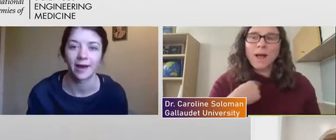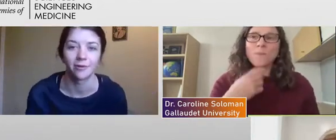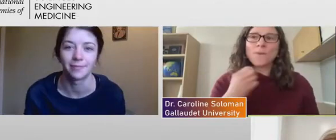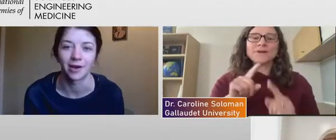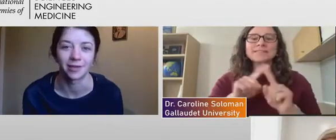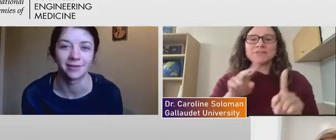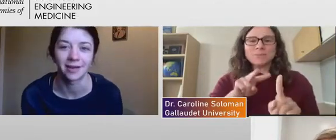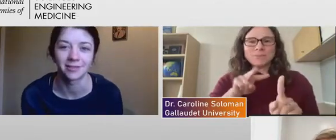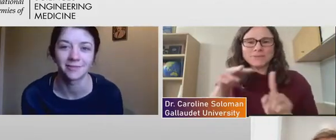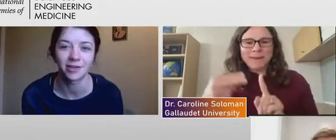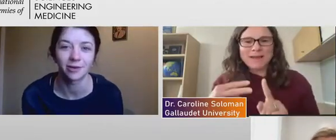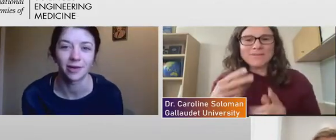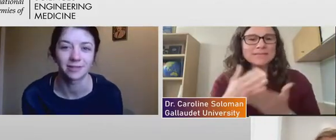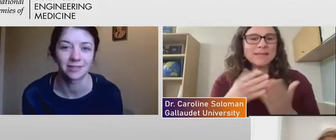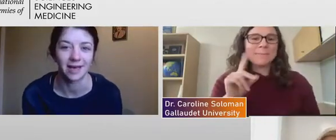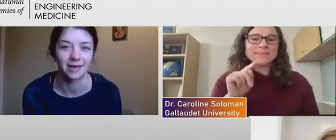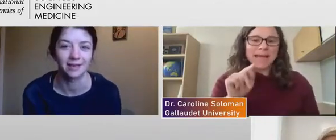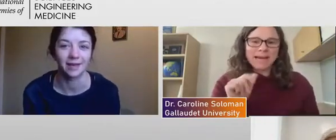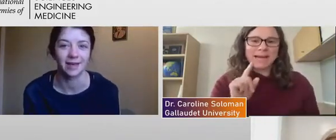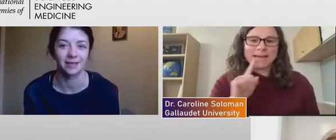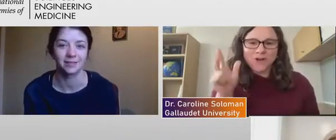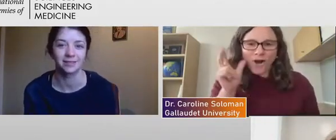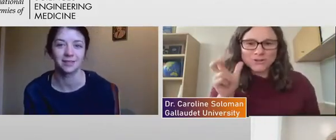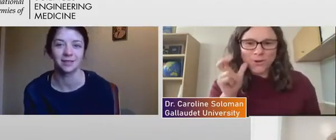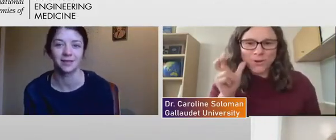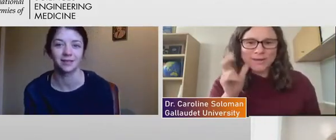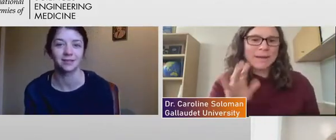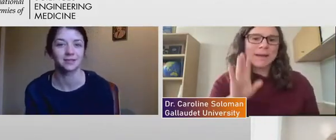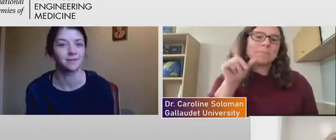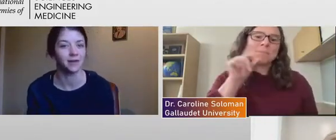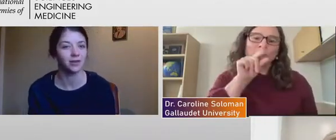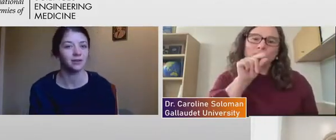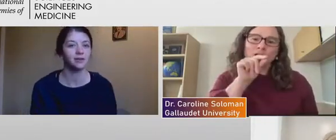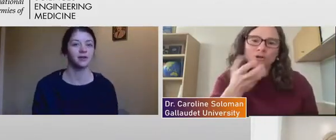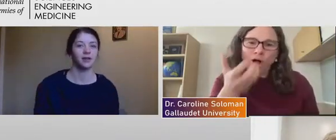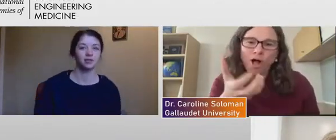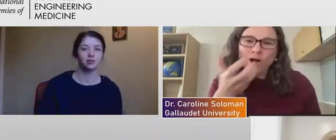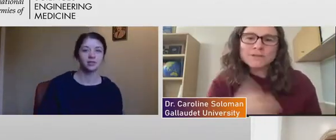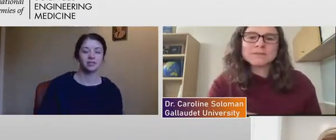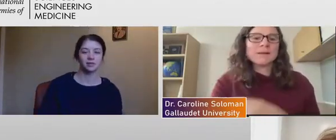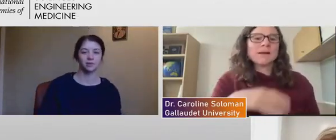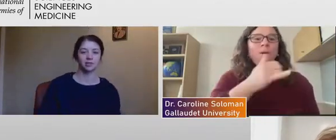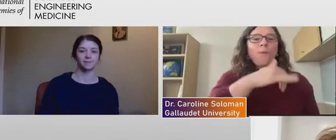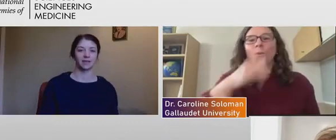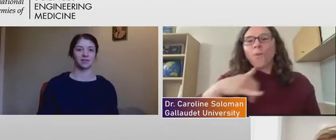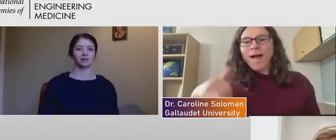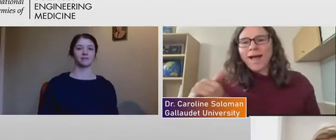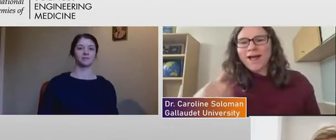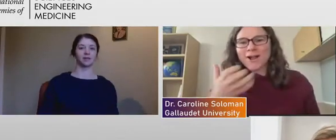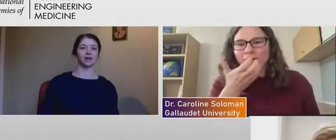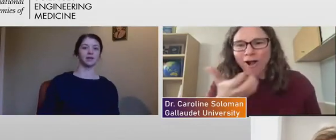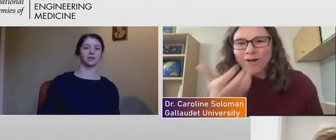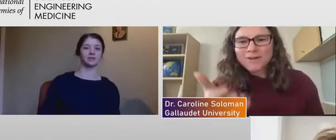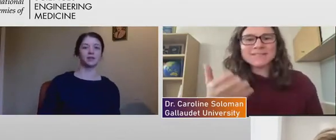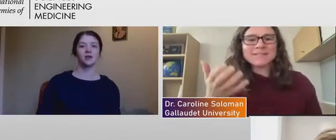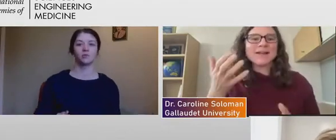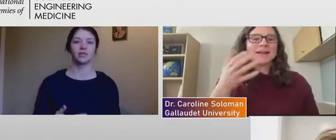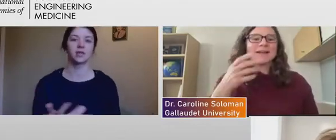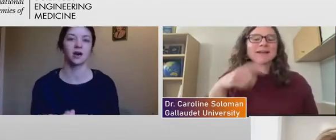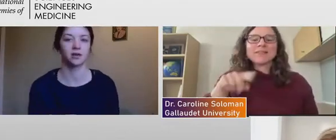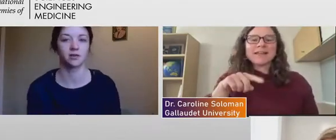Wow, Bonnie, that is very well said. And it's a very interesting perspective because